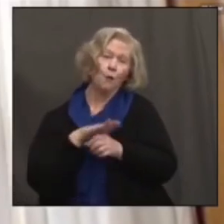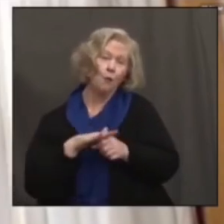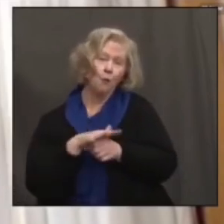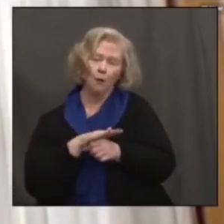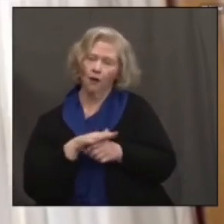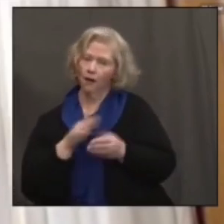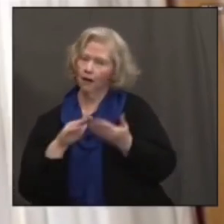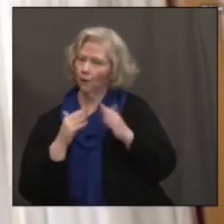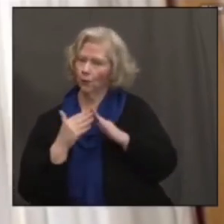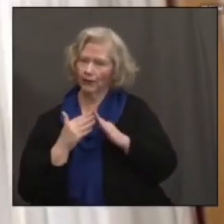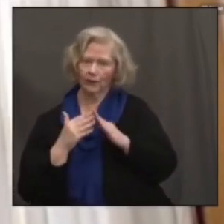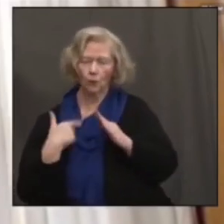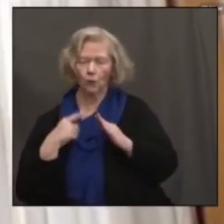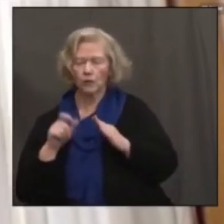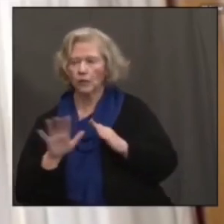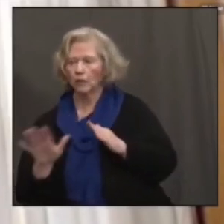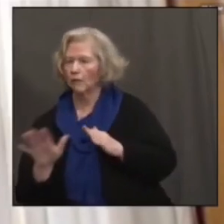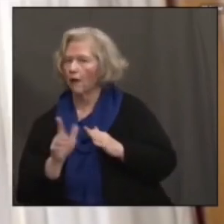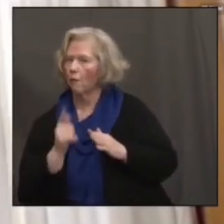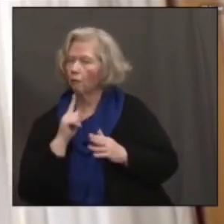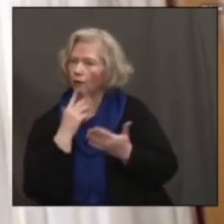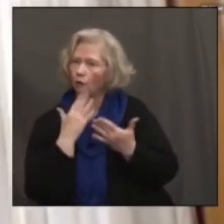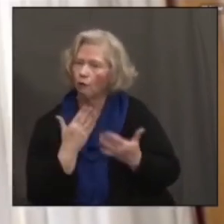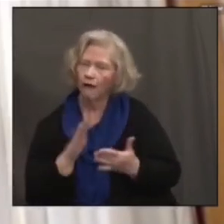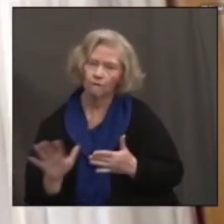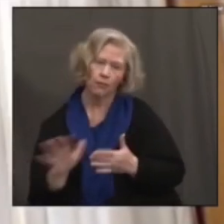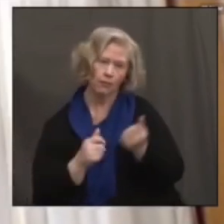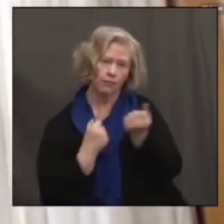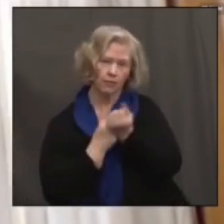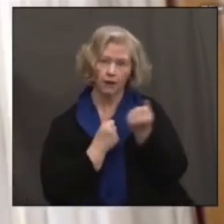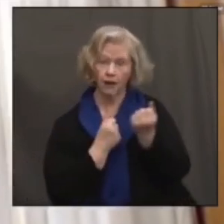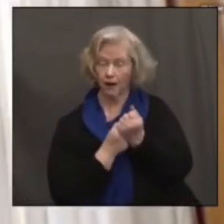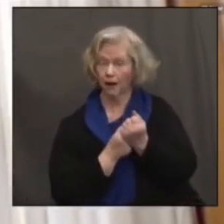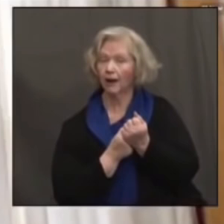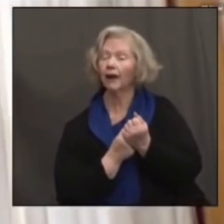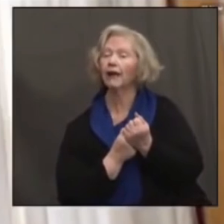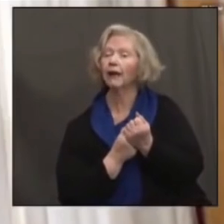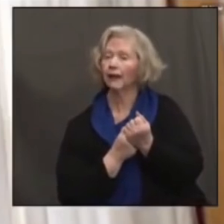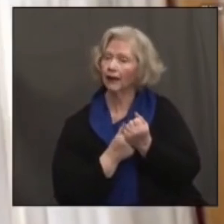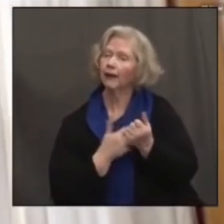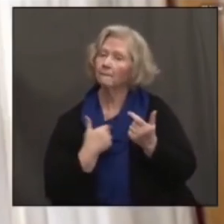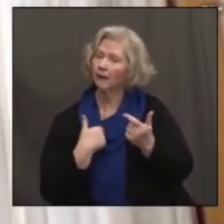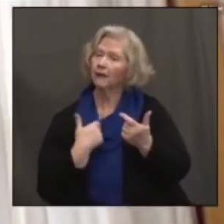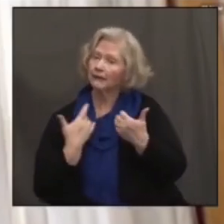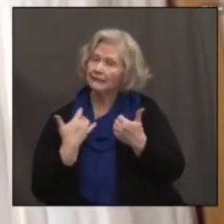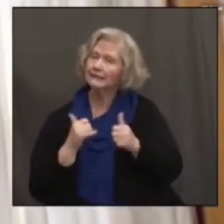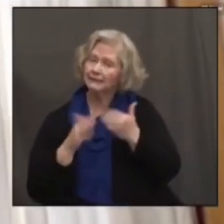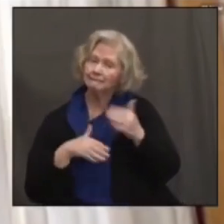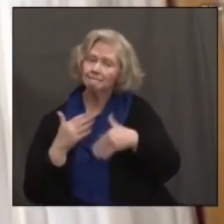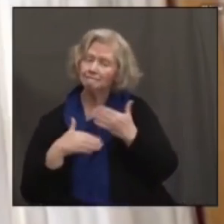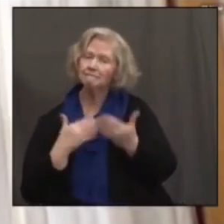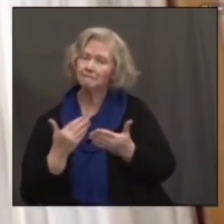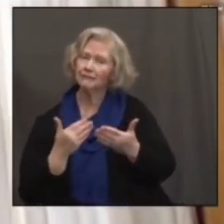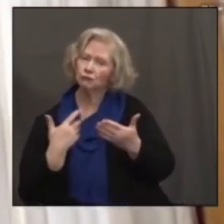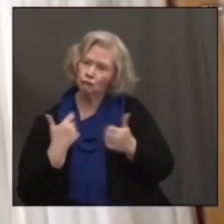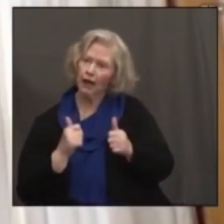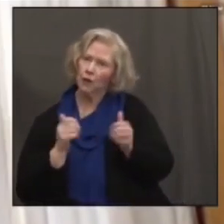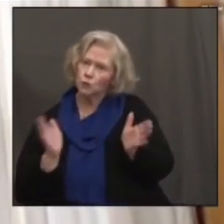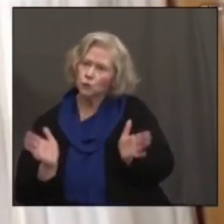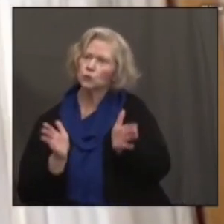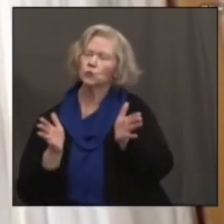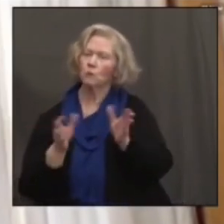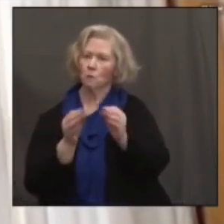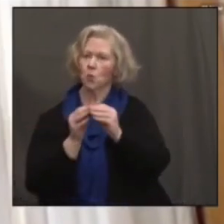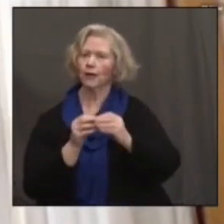ground up. And we're very grateful for all the hard work that's going on in these communities. And we're continuing to do everything we can at the state level to help push that